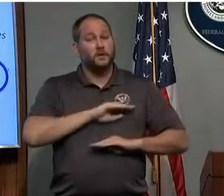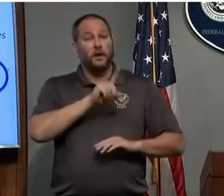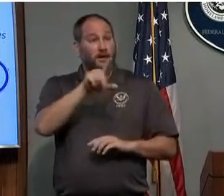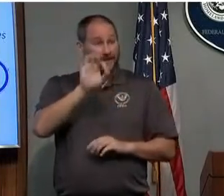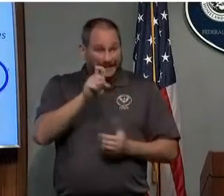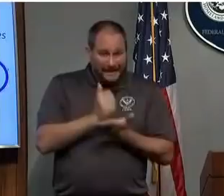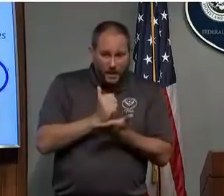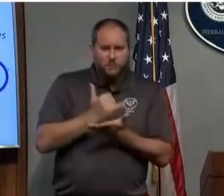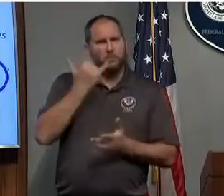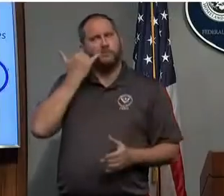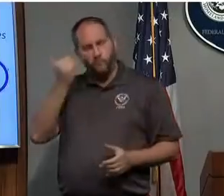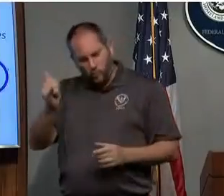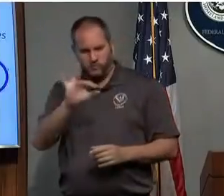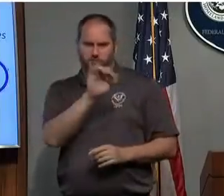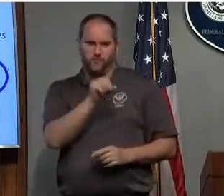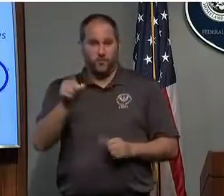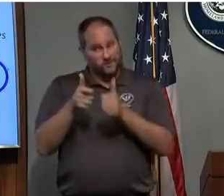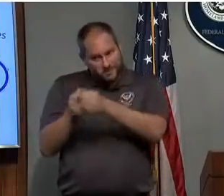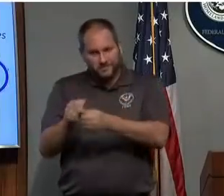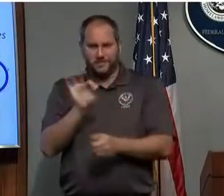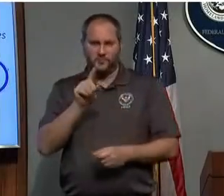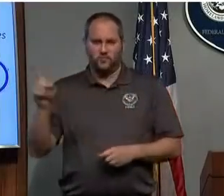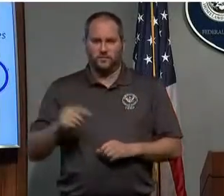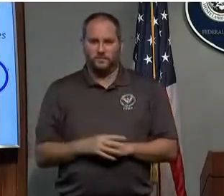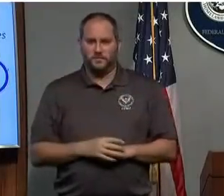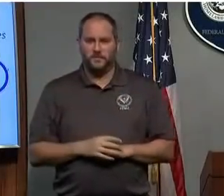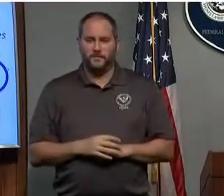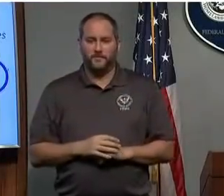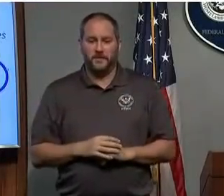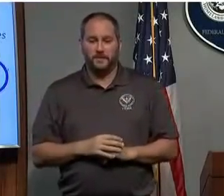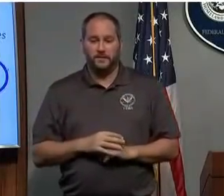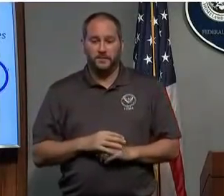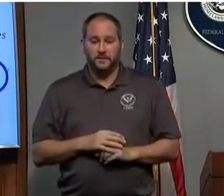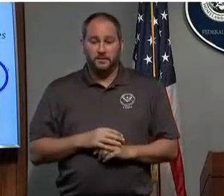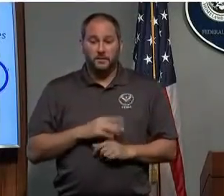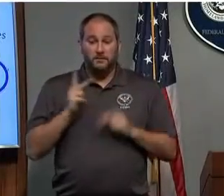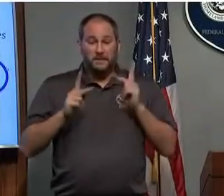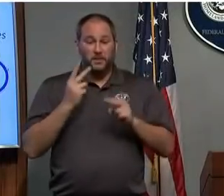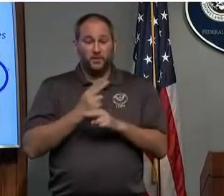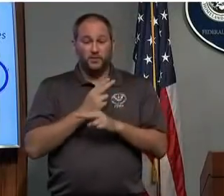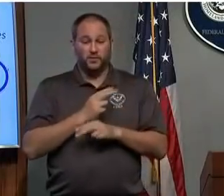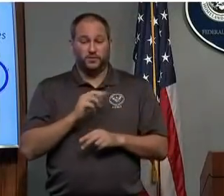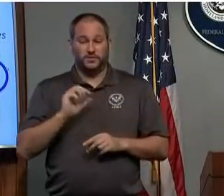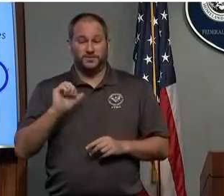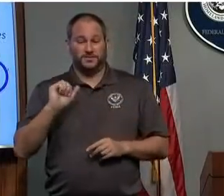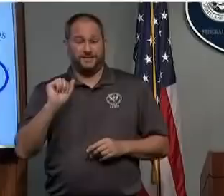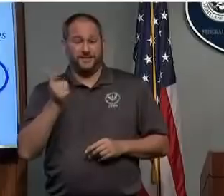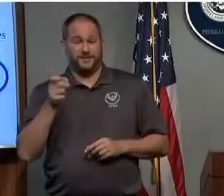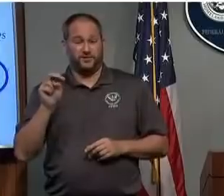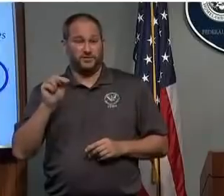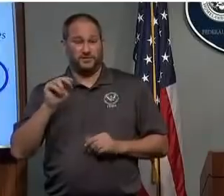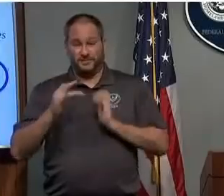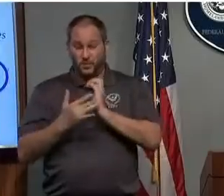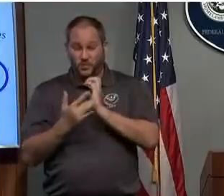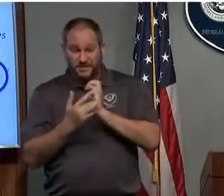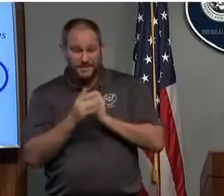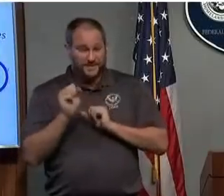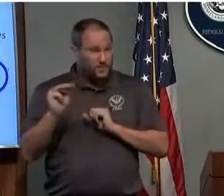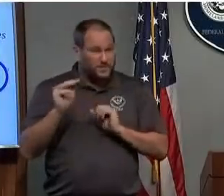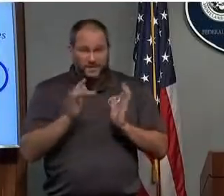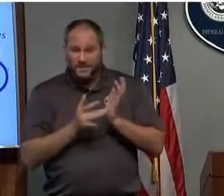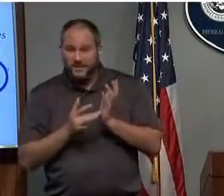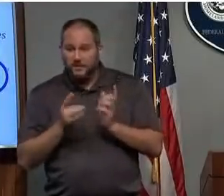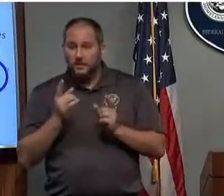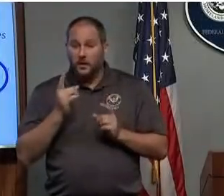last year's hurricanes is the use of aggregate social media to find hotspots to know where to vector in resources. However, for one-on